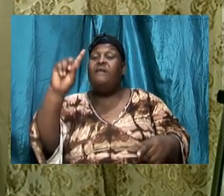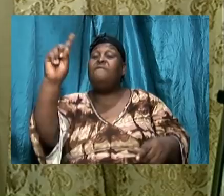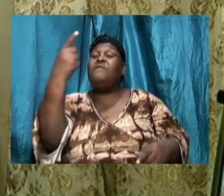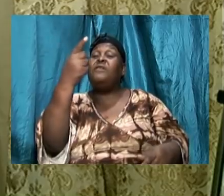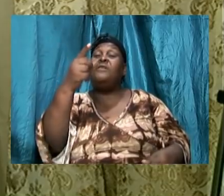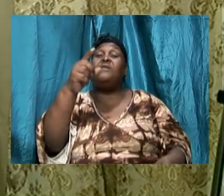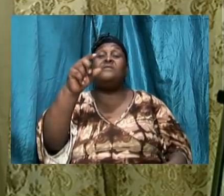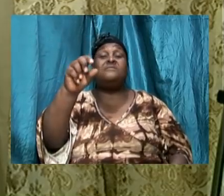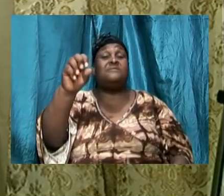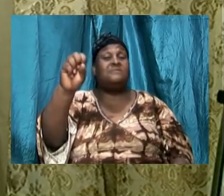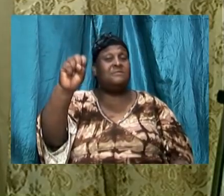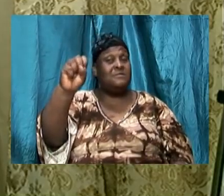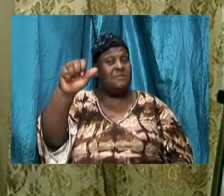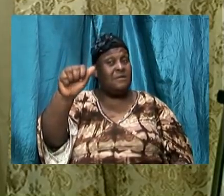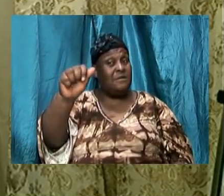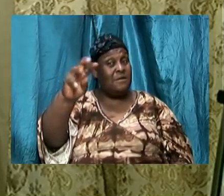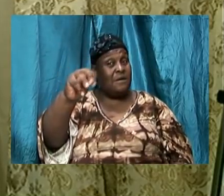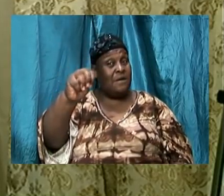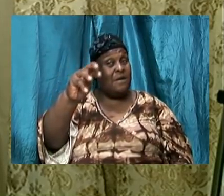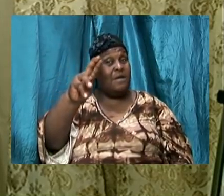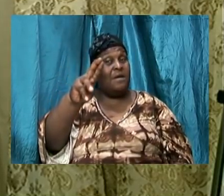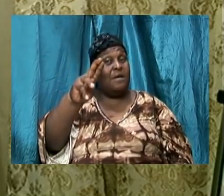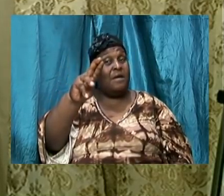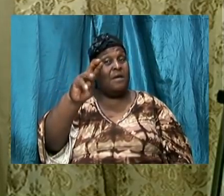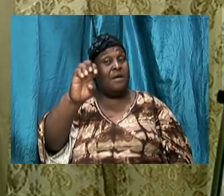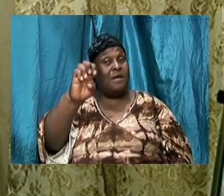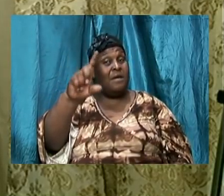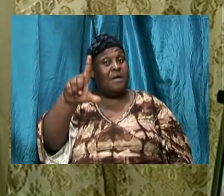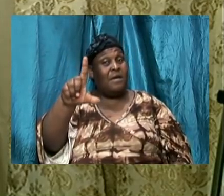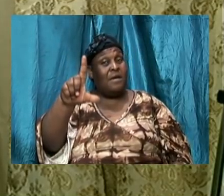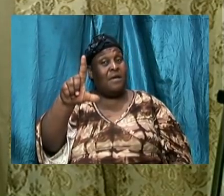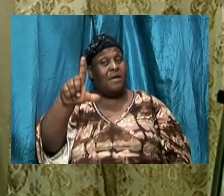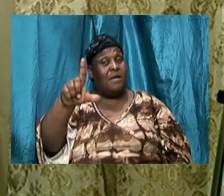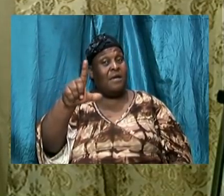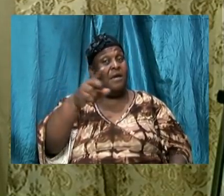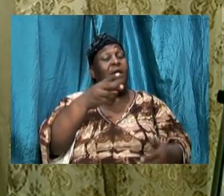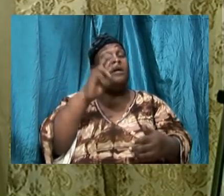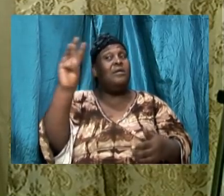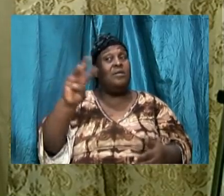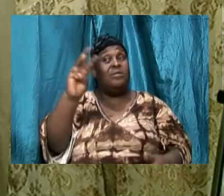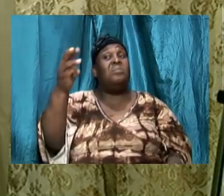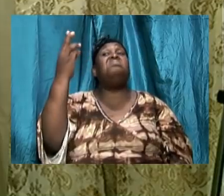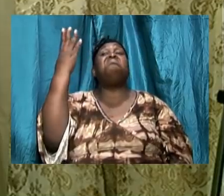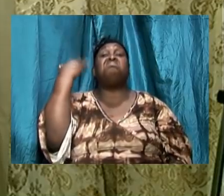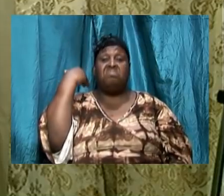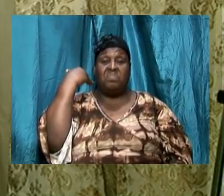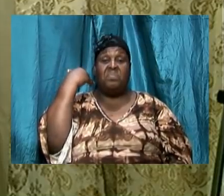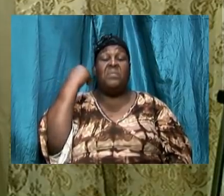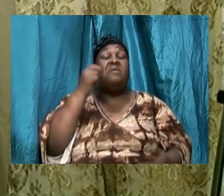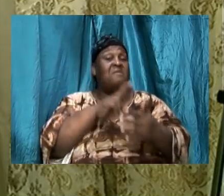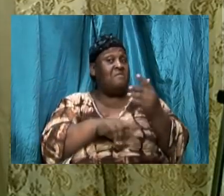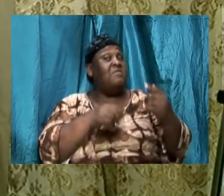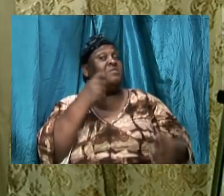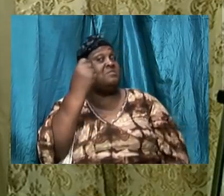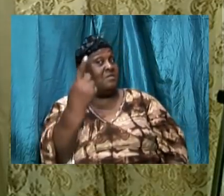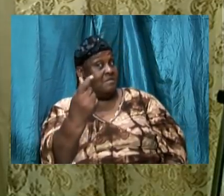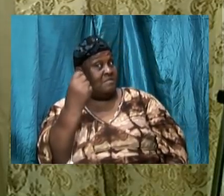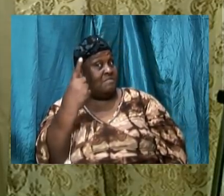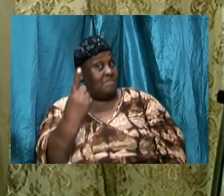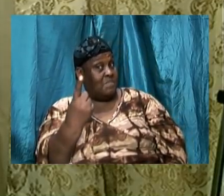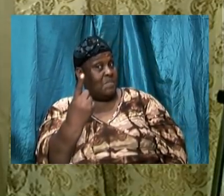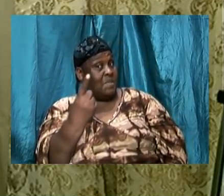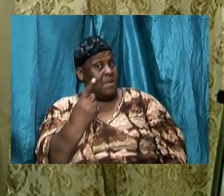17 last week, we dwelt on verse 11 for a short while.